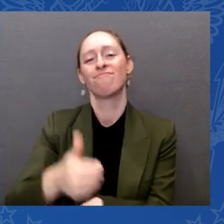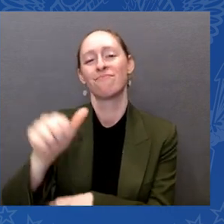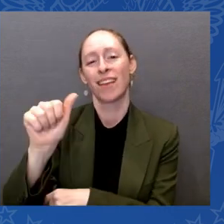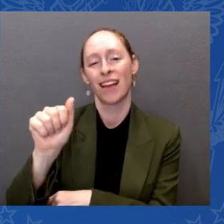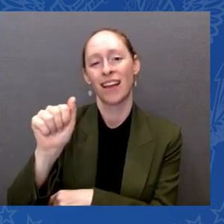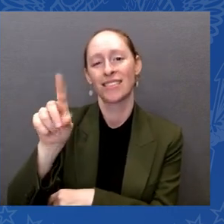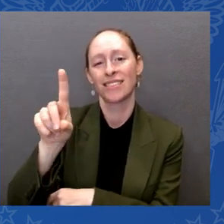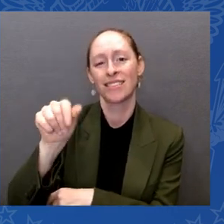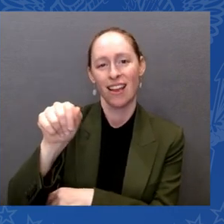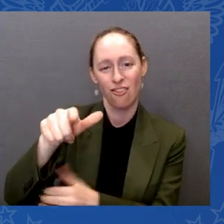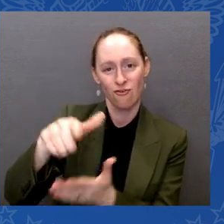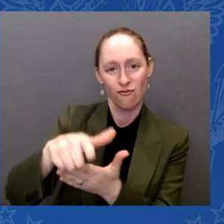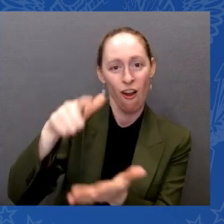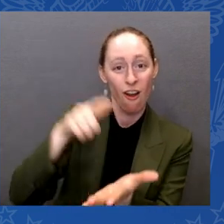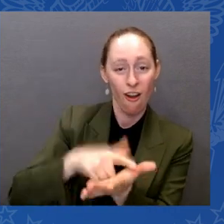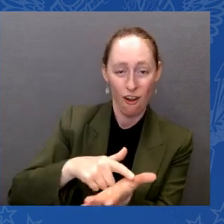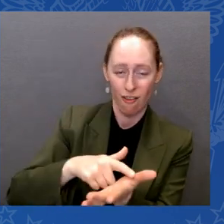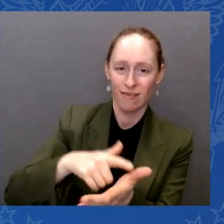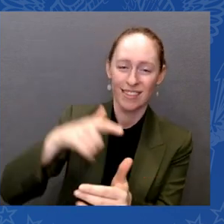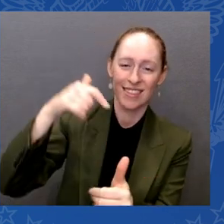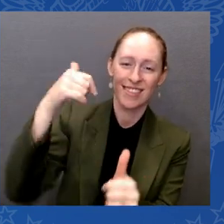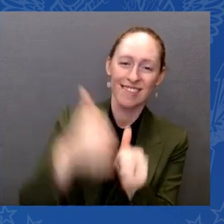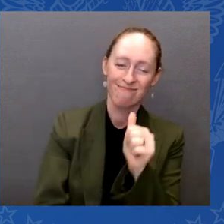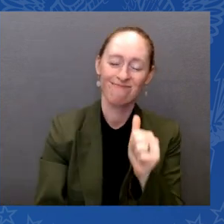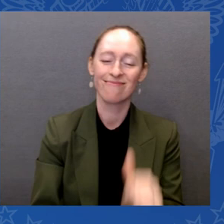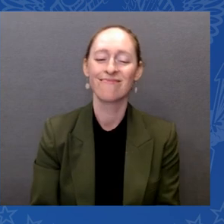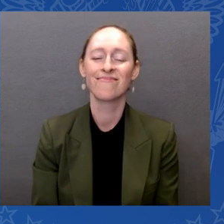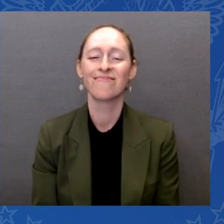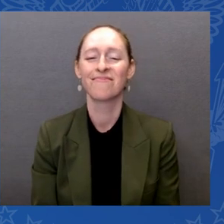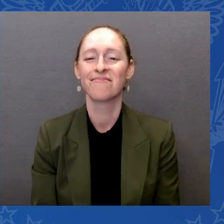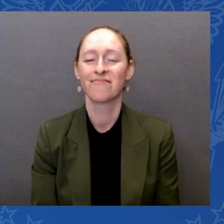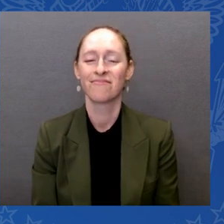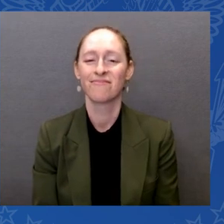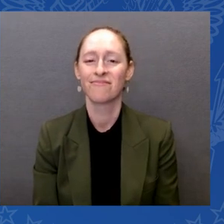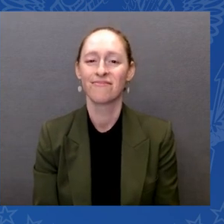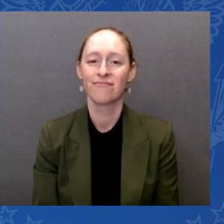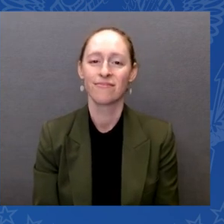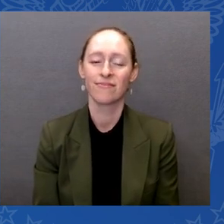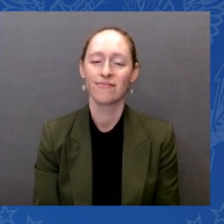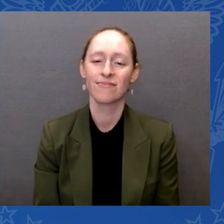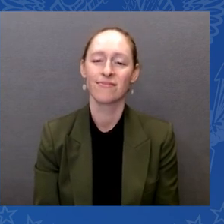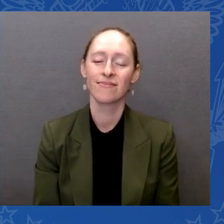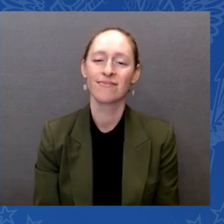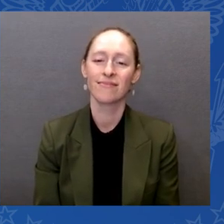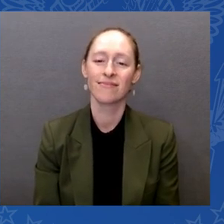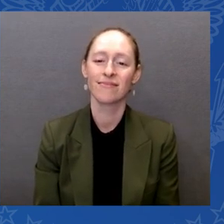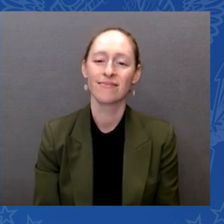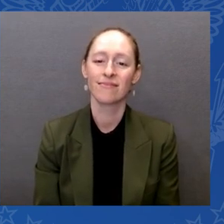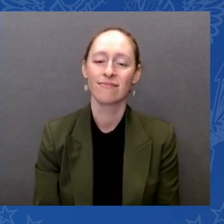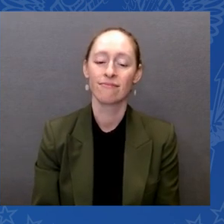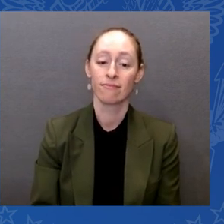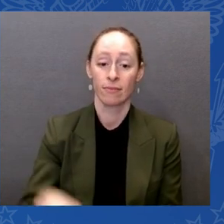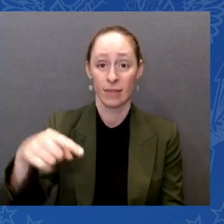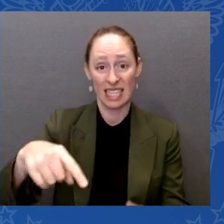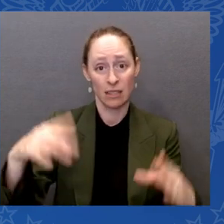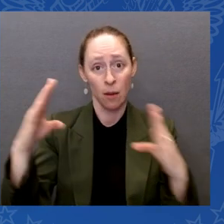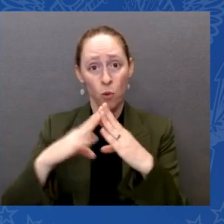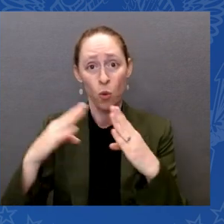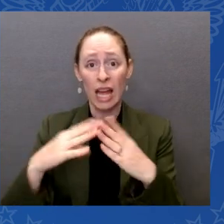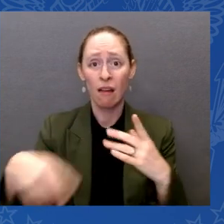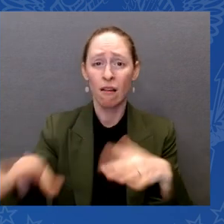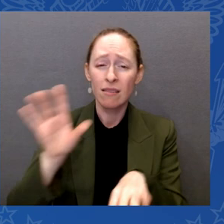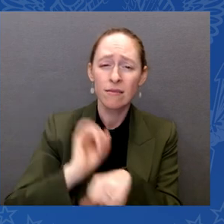This community continues to shape our nation, crafting our laws and dismantling